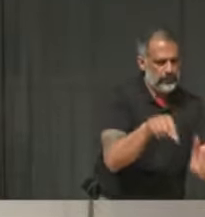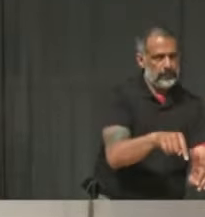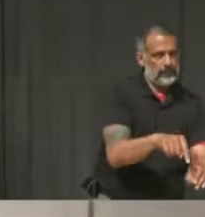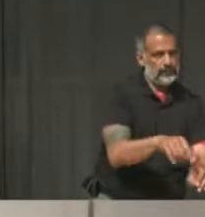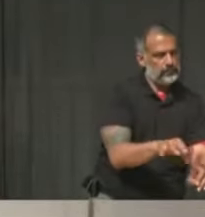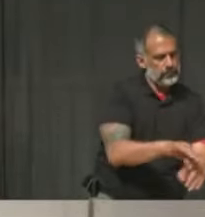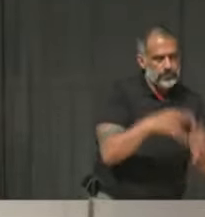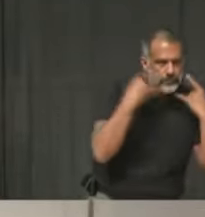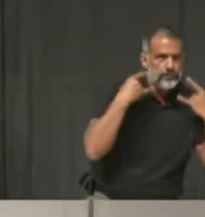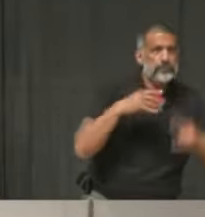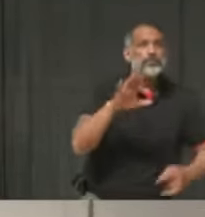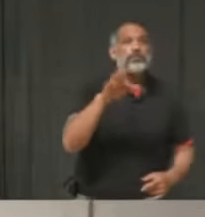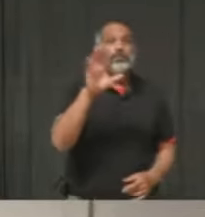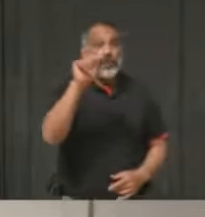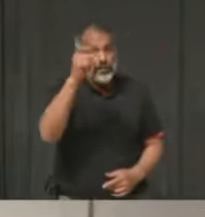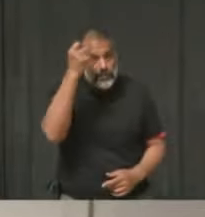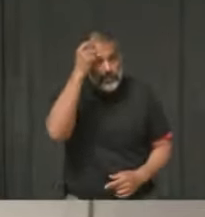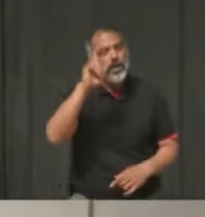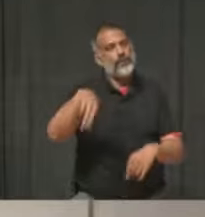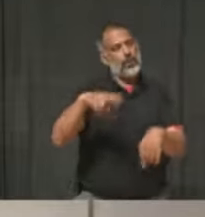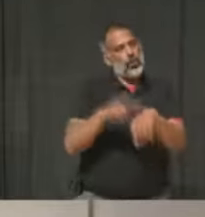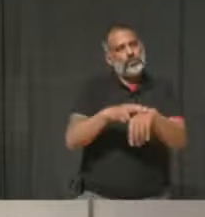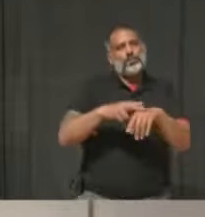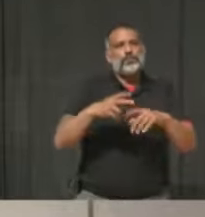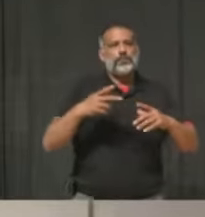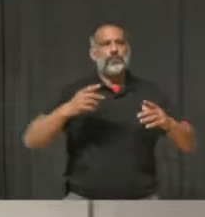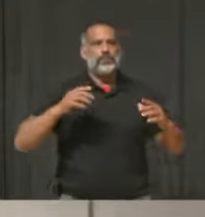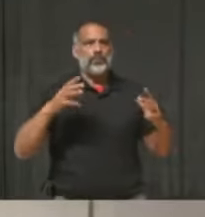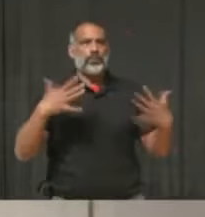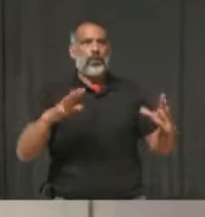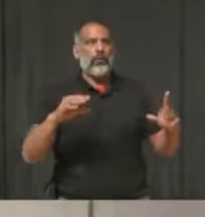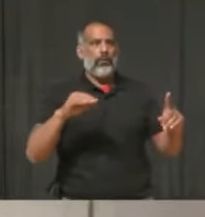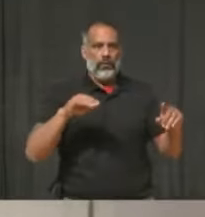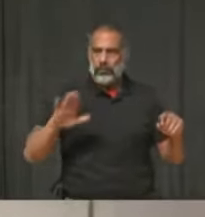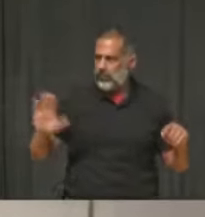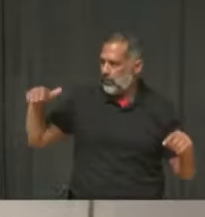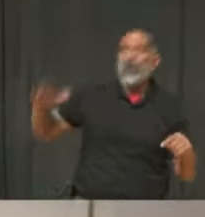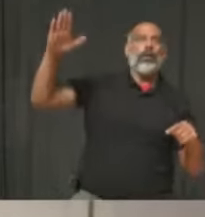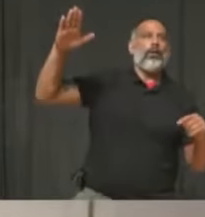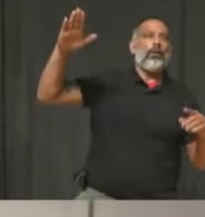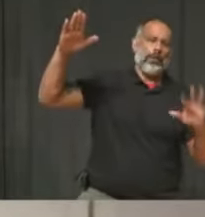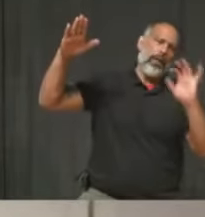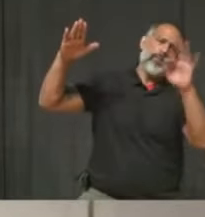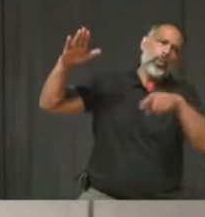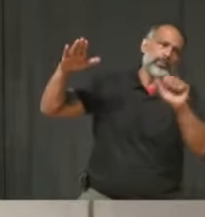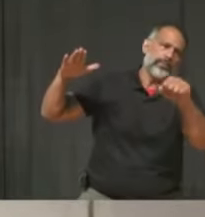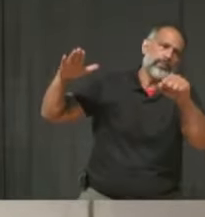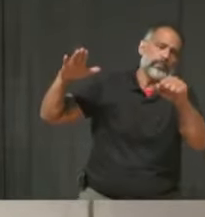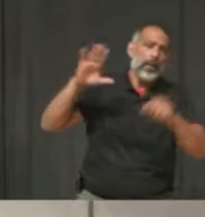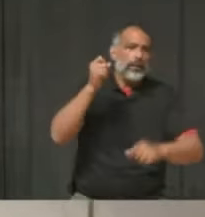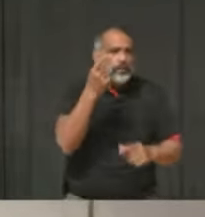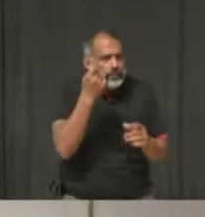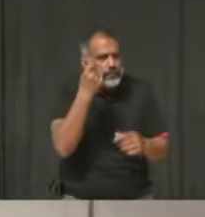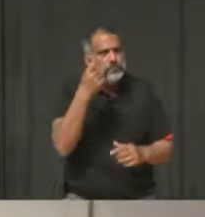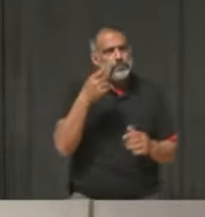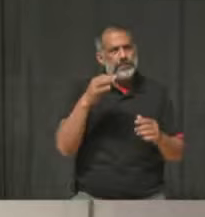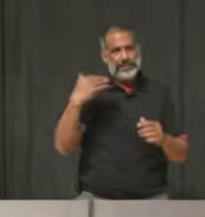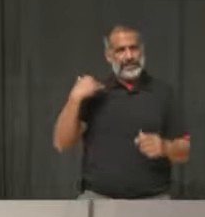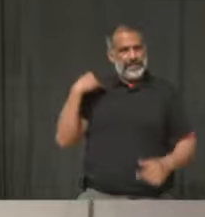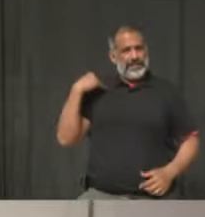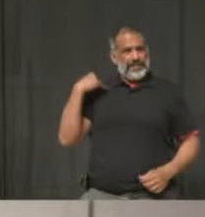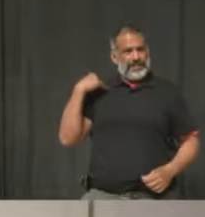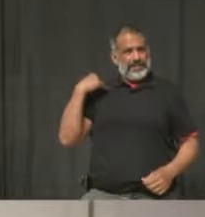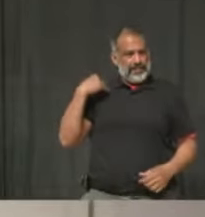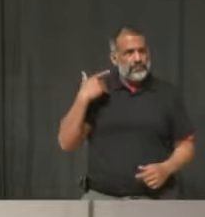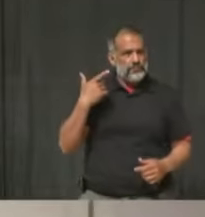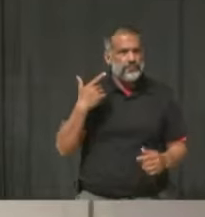backfire. And of course, there were examples out there, you know, indicating that, for instance, you know, five